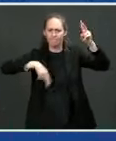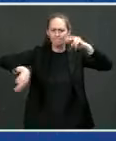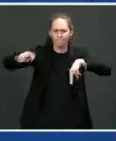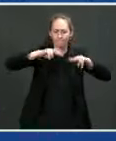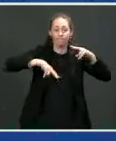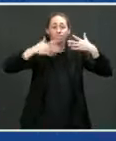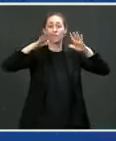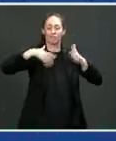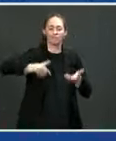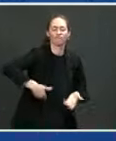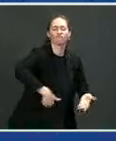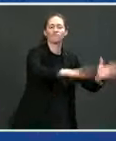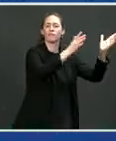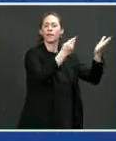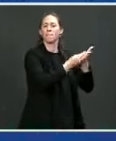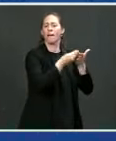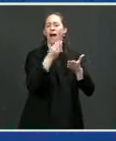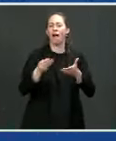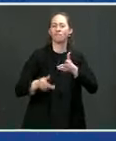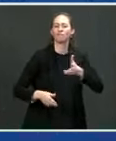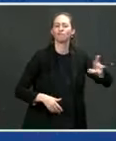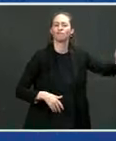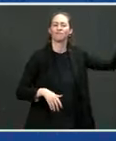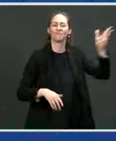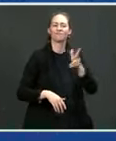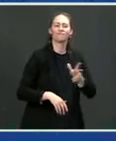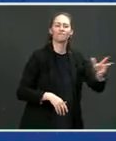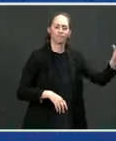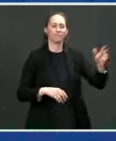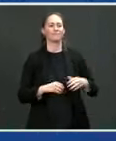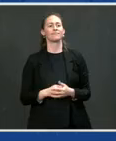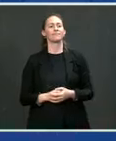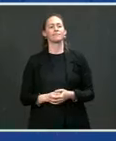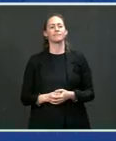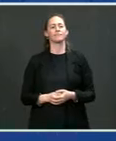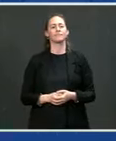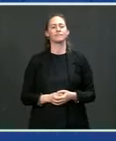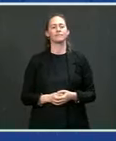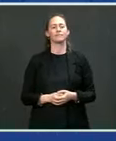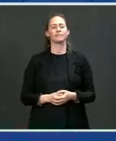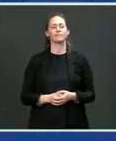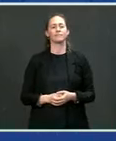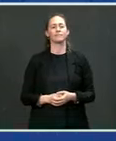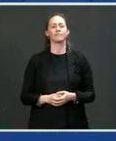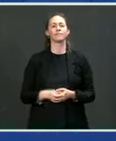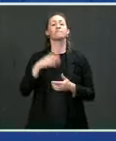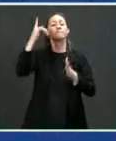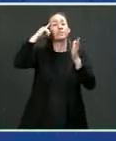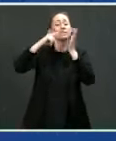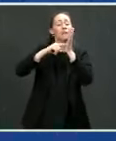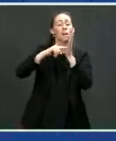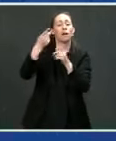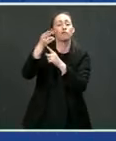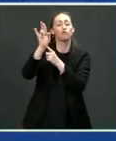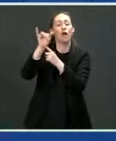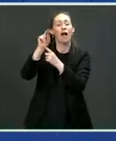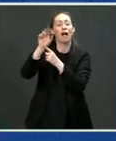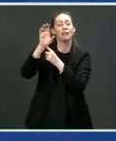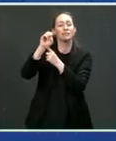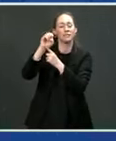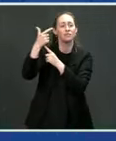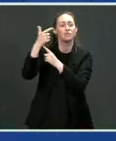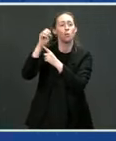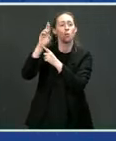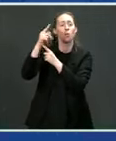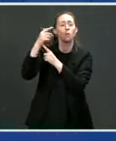that you see back here, Prince George's County and Transit in Maryland and Port Arthur in Texas, these vehicles